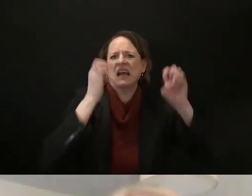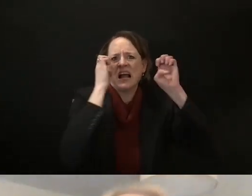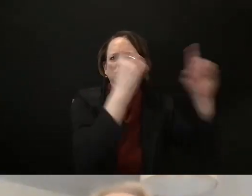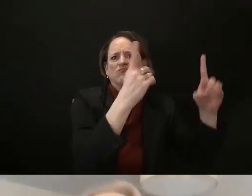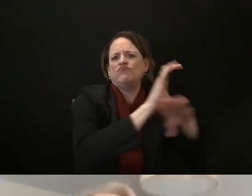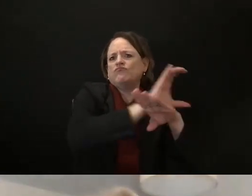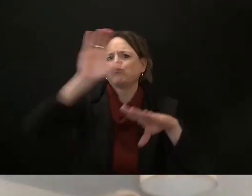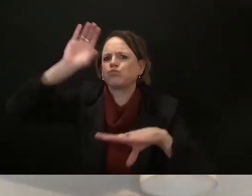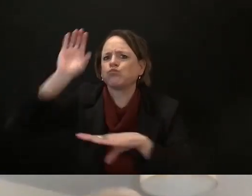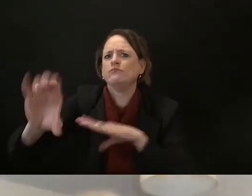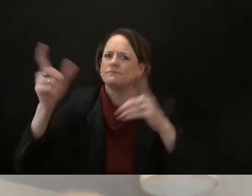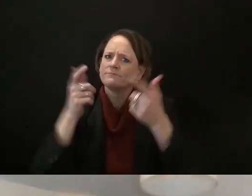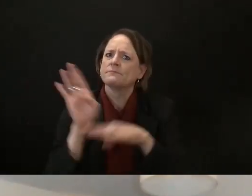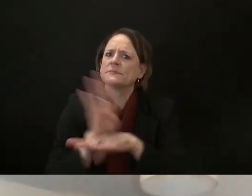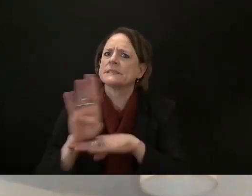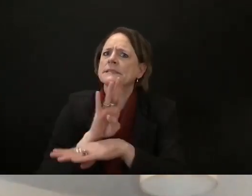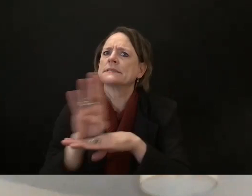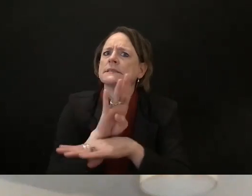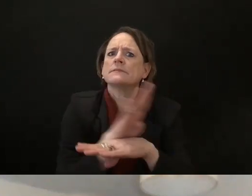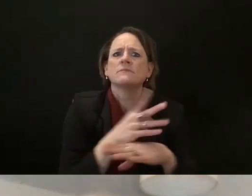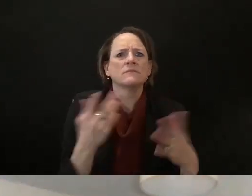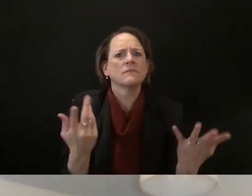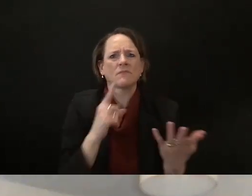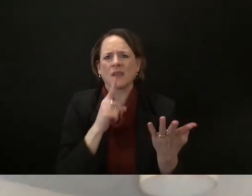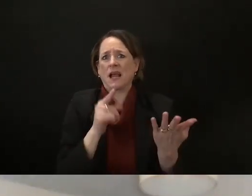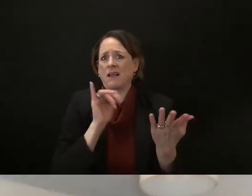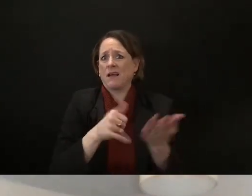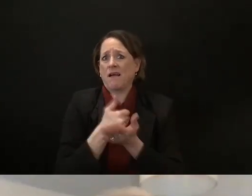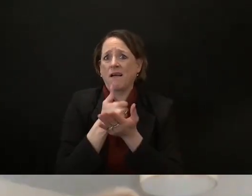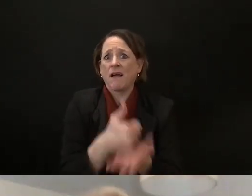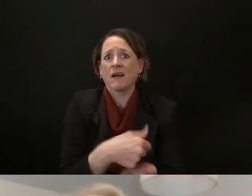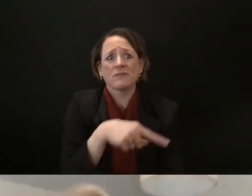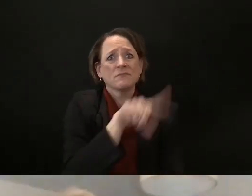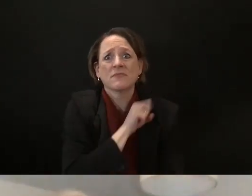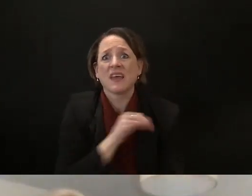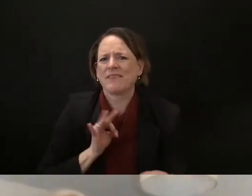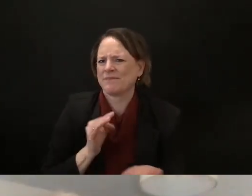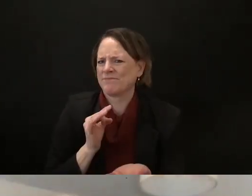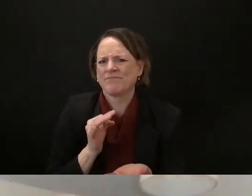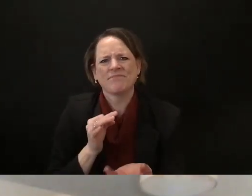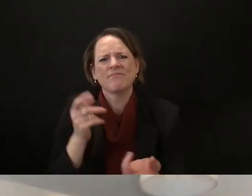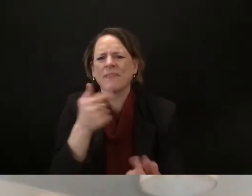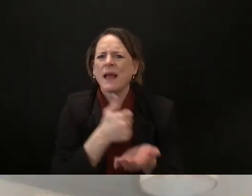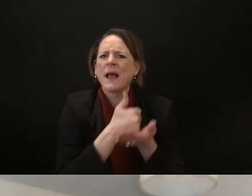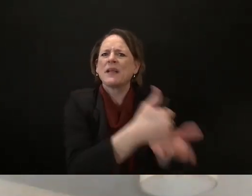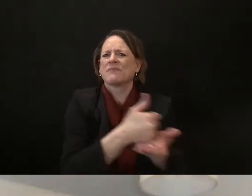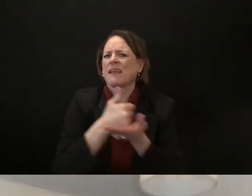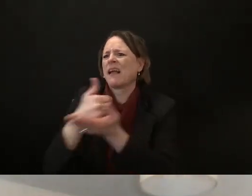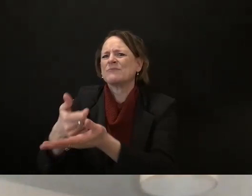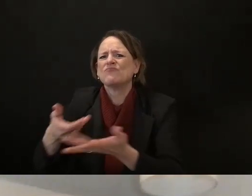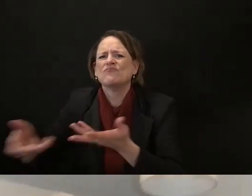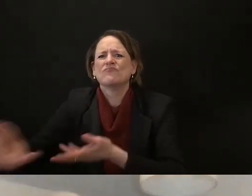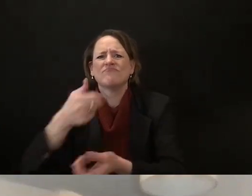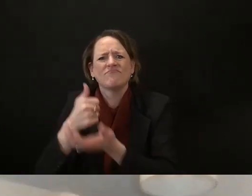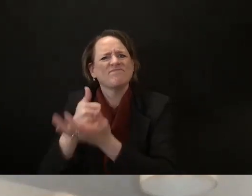horrible environmental record and a really bad record for keeping their promises oh it's all hands on deck and let me shell out the pockets so much so that they're